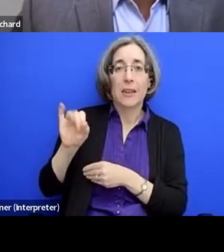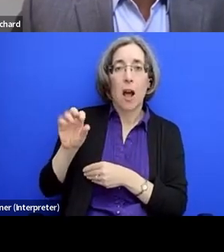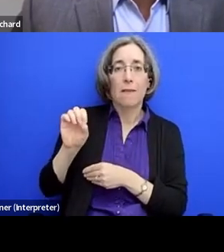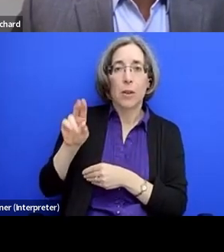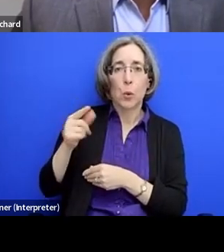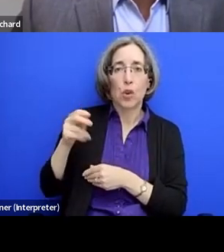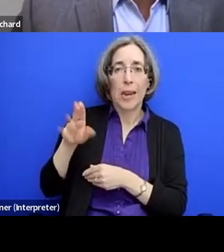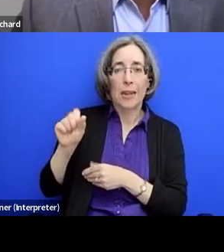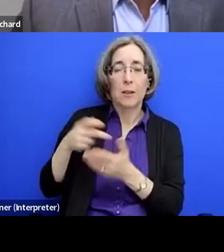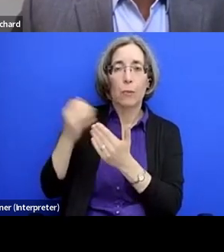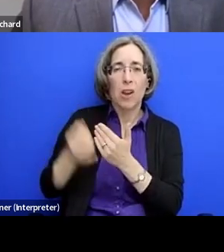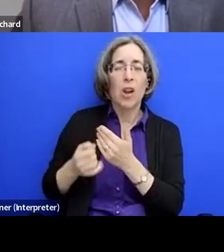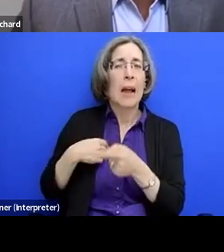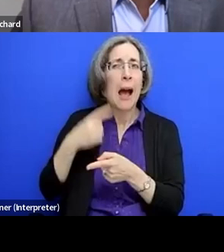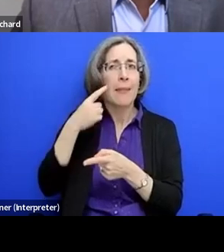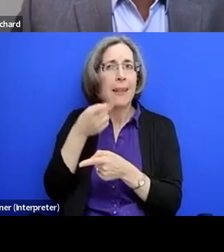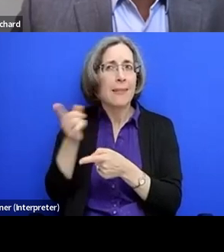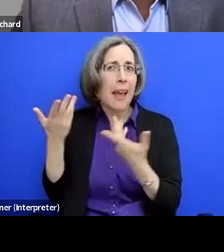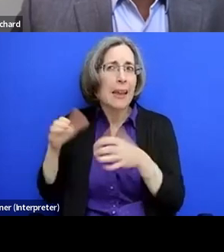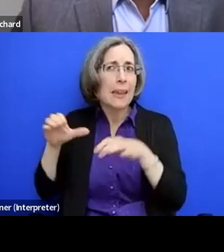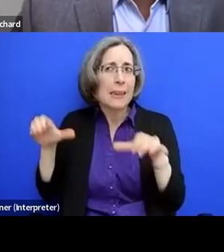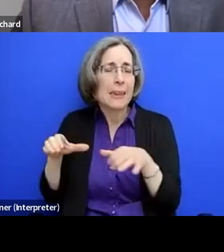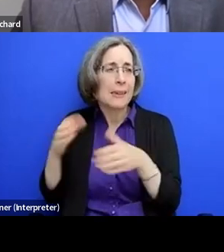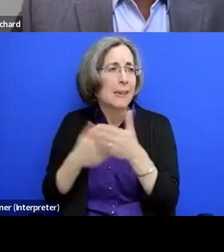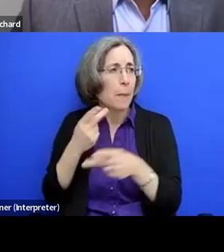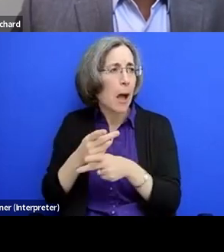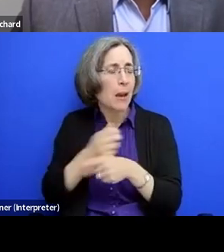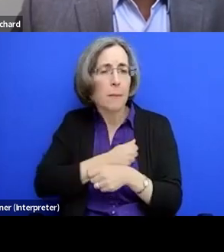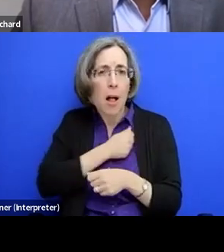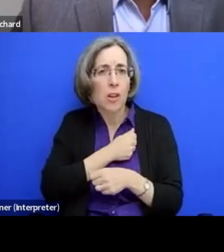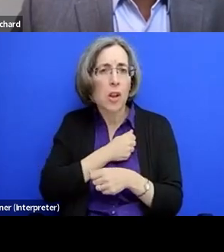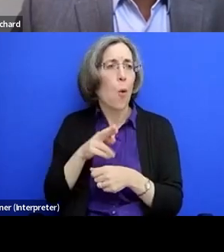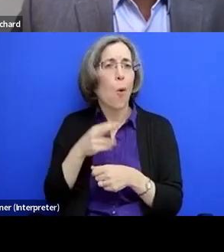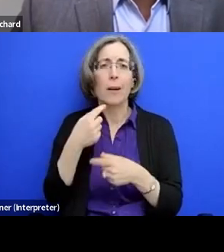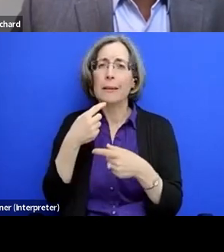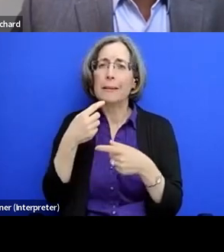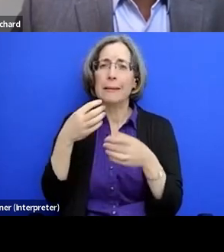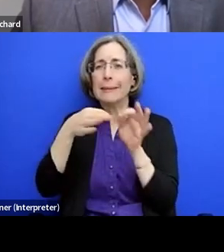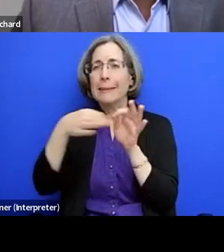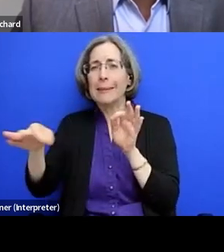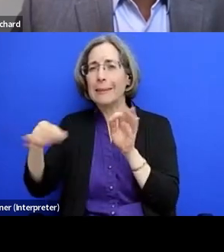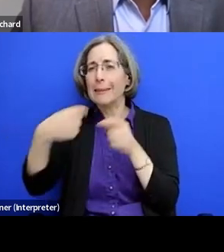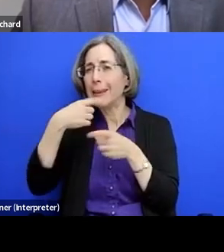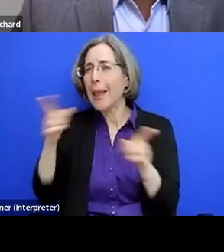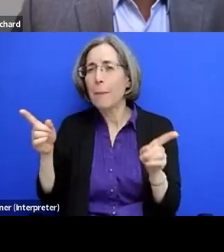like a formal apology or statement or professor Joe Keane, at least has been leading on that. And I think that's been,